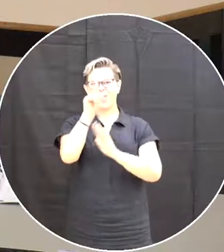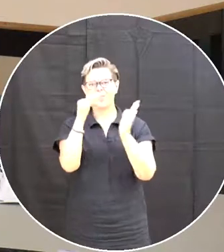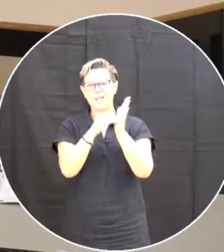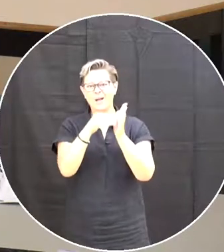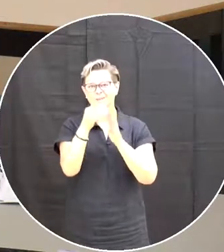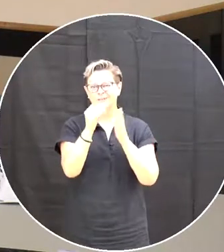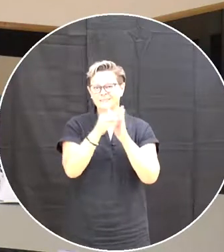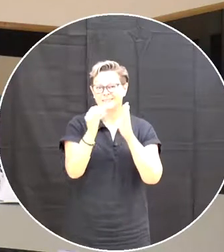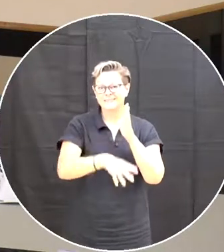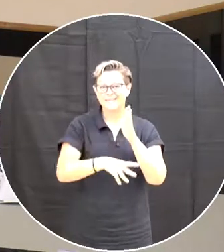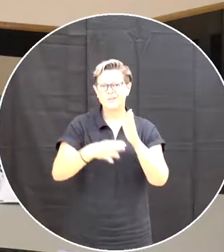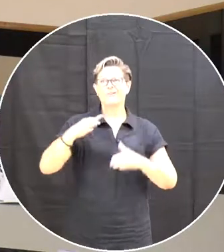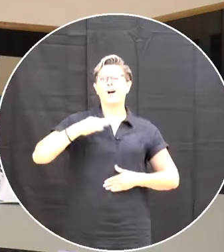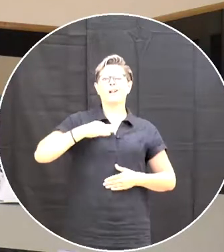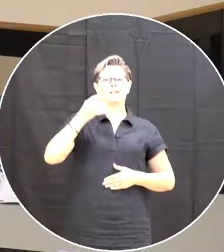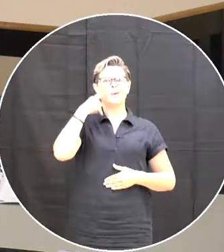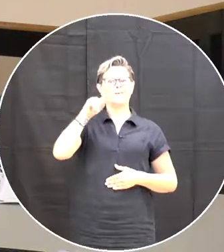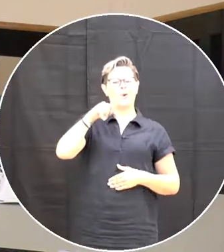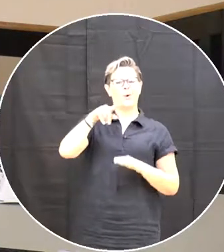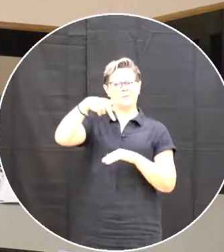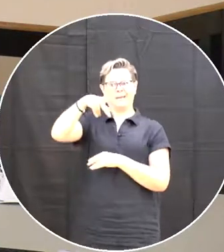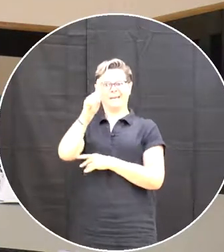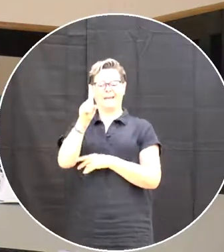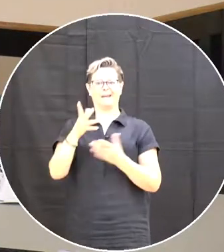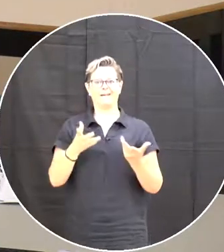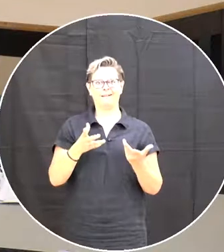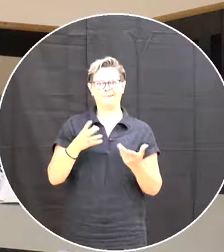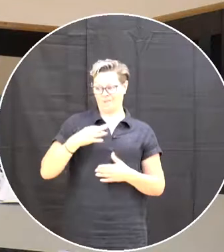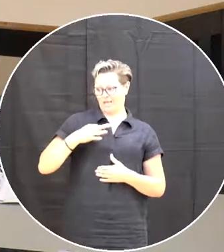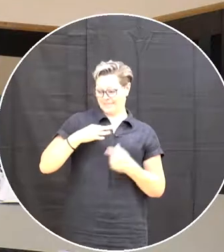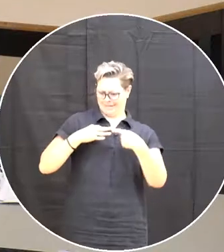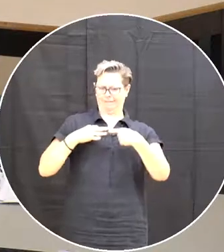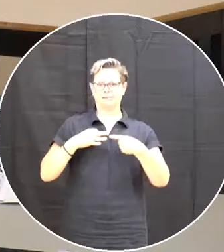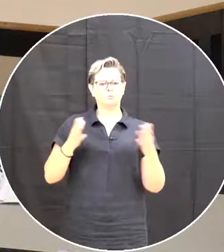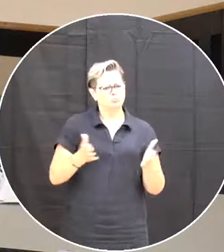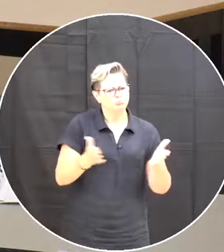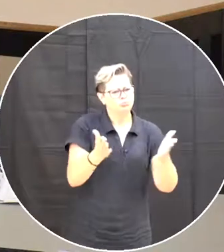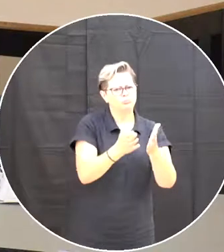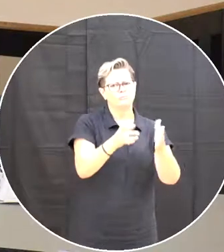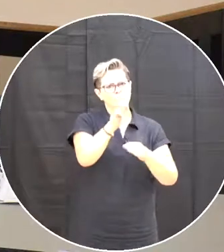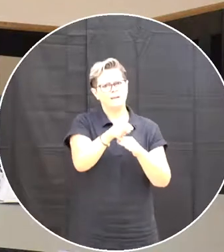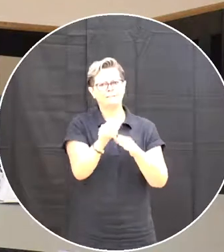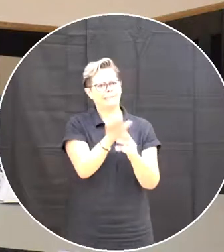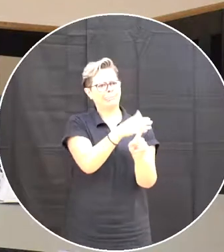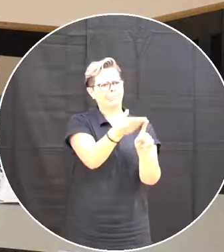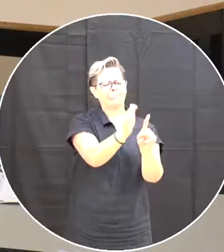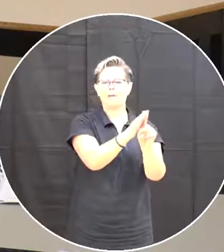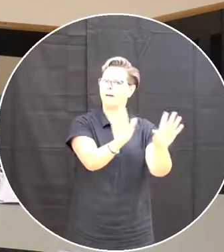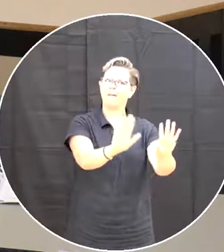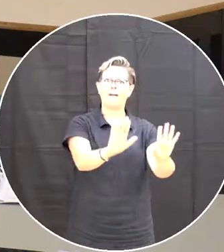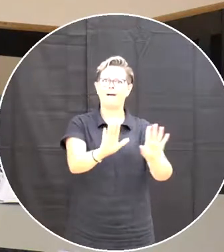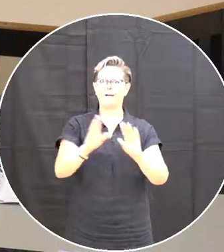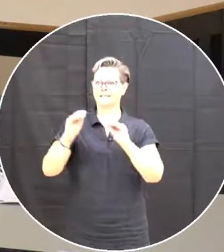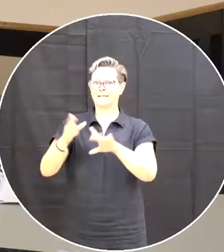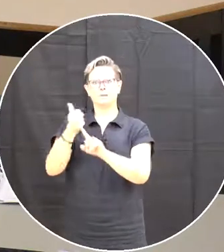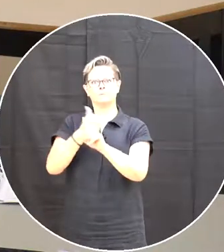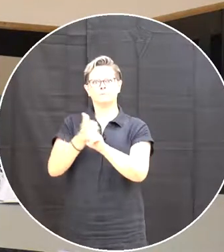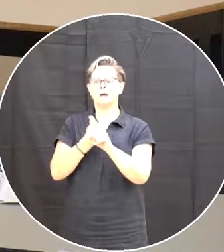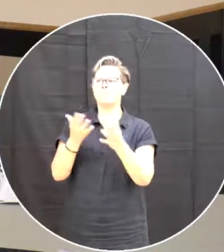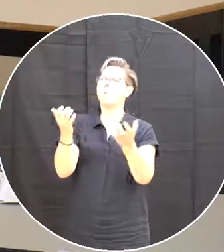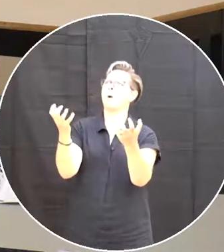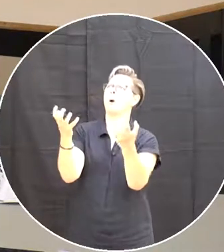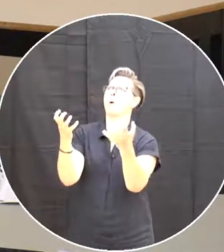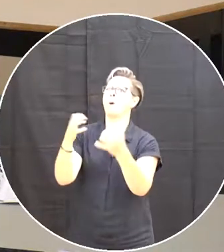To do PD Rather than having to You know suggest that they do it Means that they're engaging And that's because they want to engage